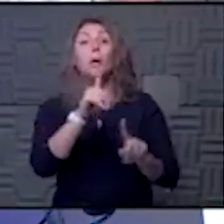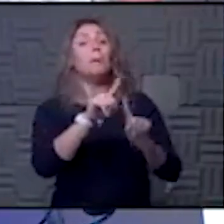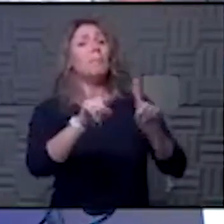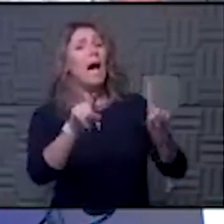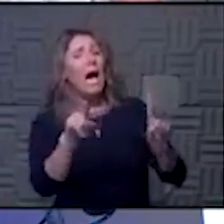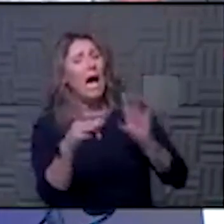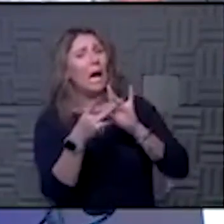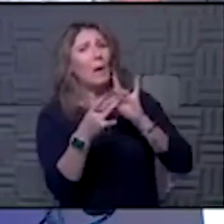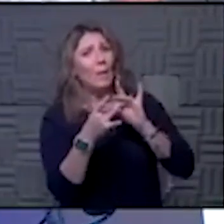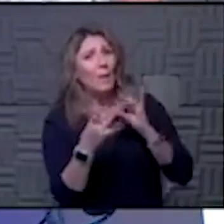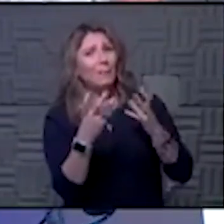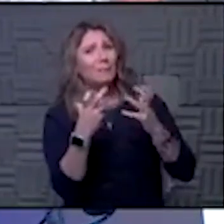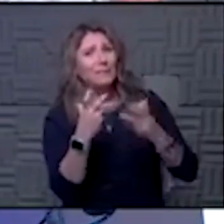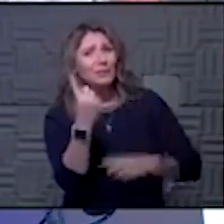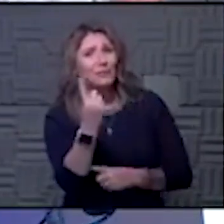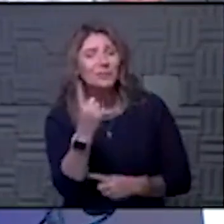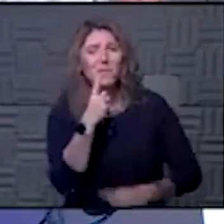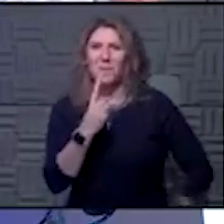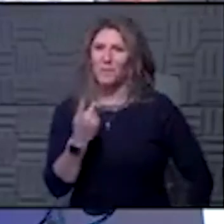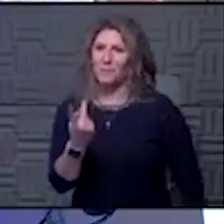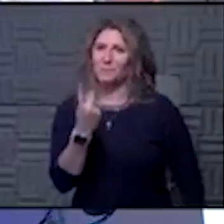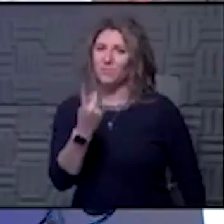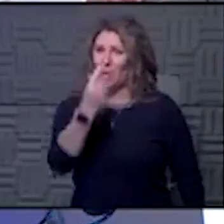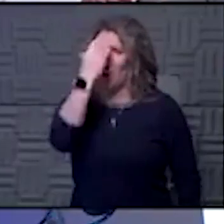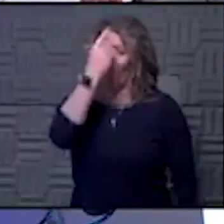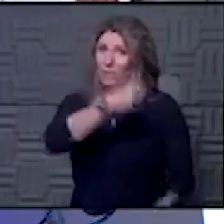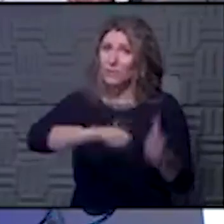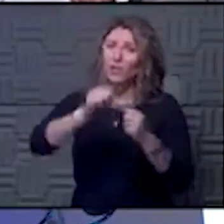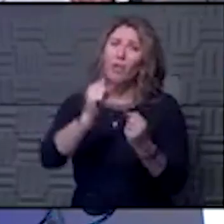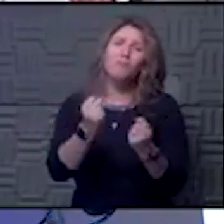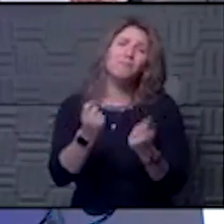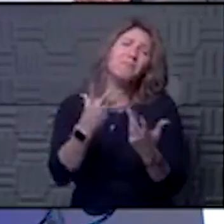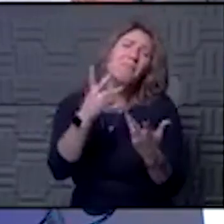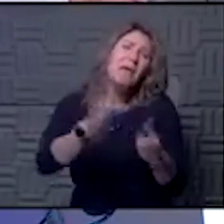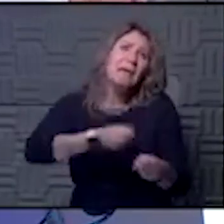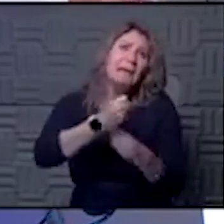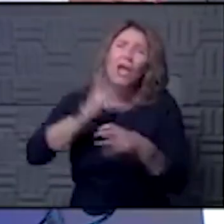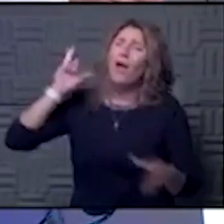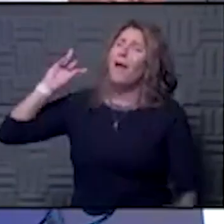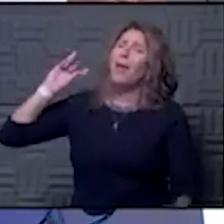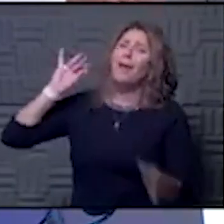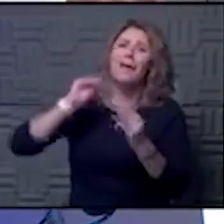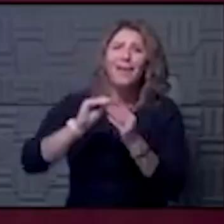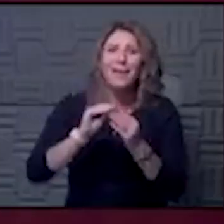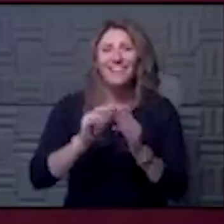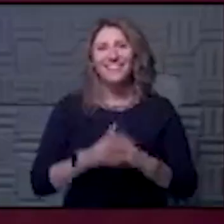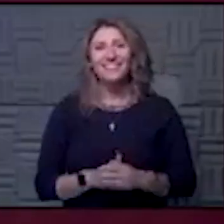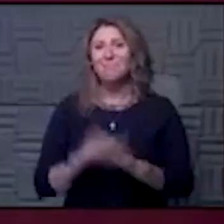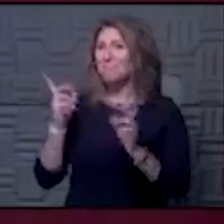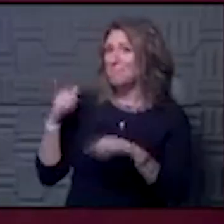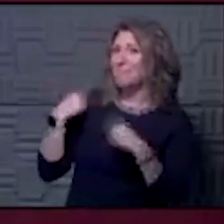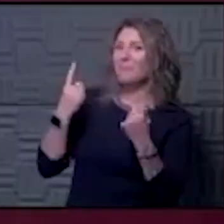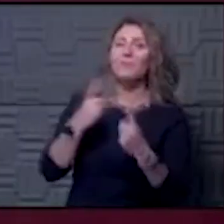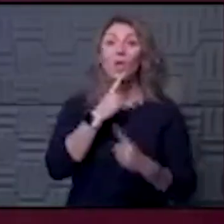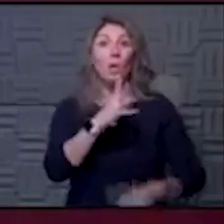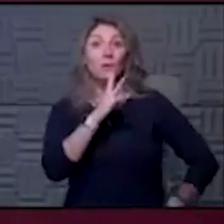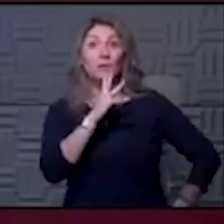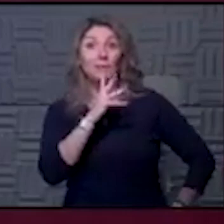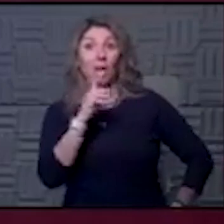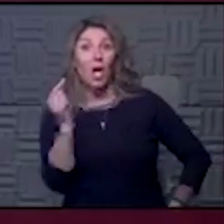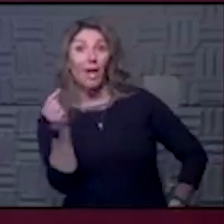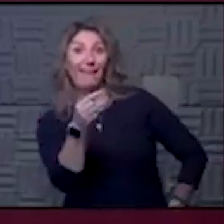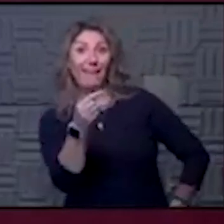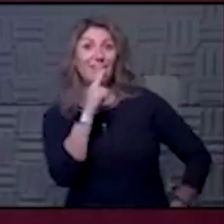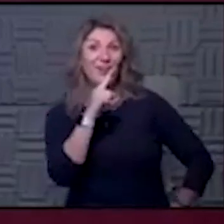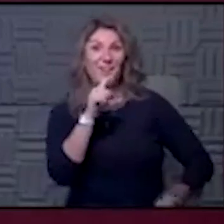that. So Solitai and I have known each other for many years, as it turns out. Go ahead. Talk to us over here, too. Don't